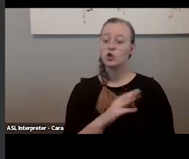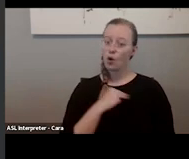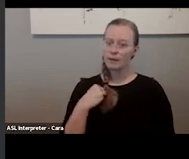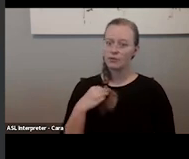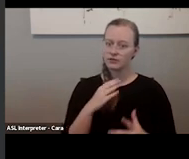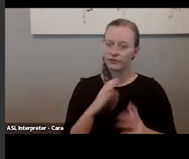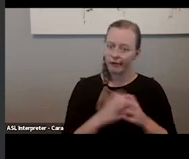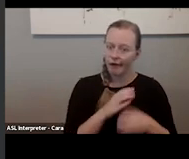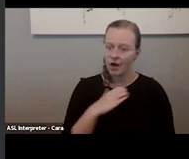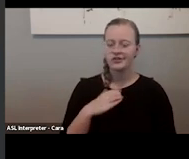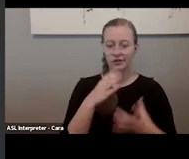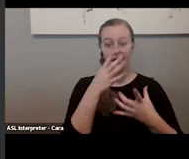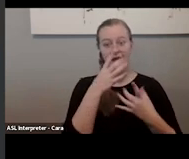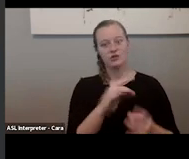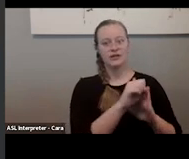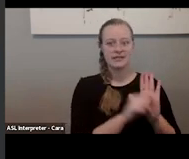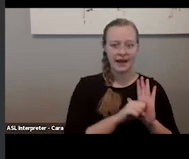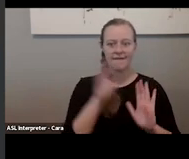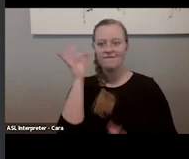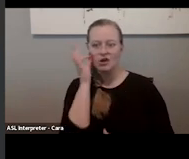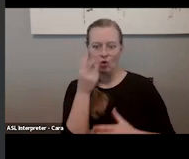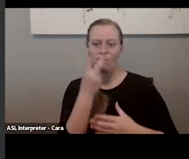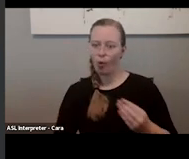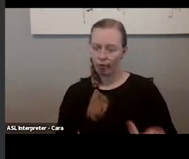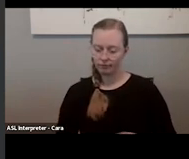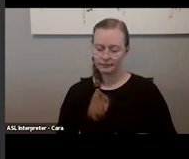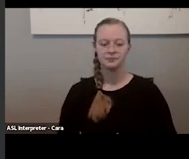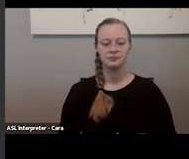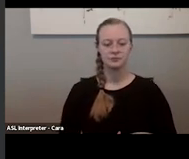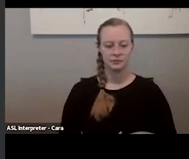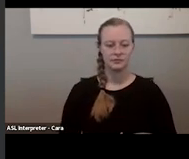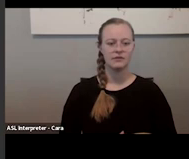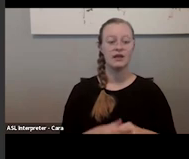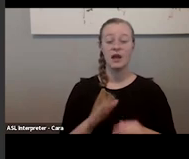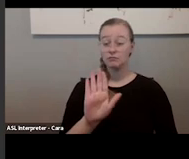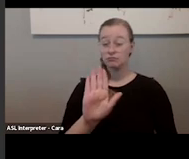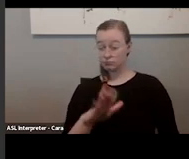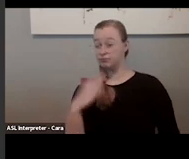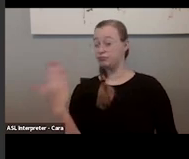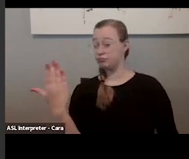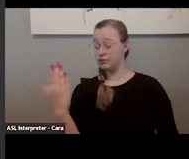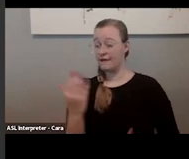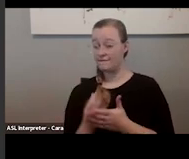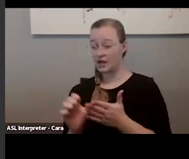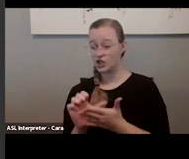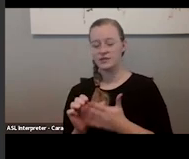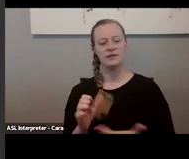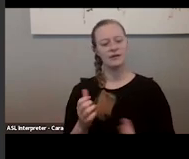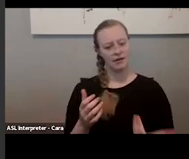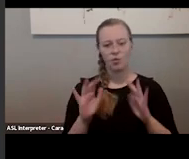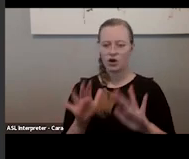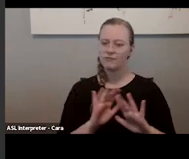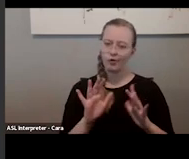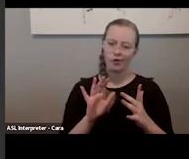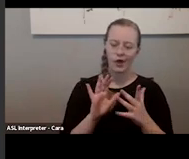in the state issues as they are the federal issues. And on the flip page of these fact sheets are some great anecdotal information about